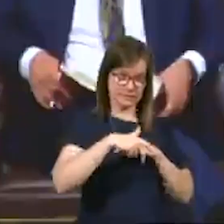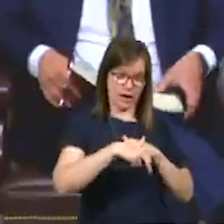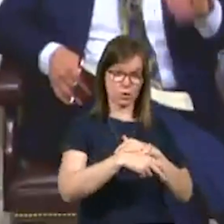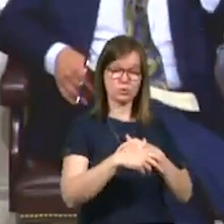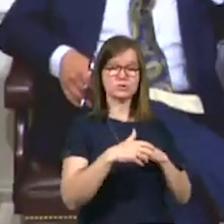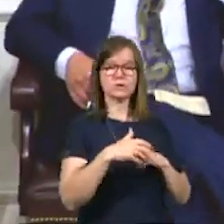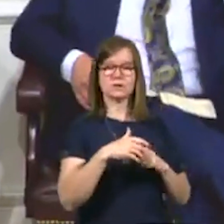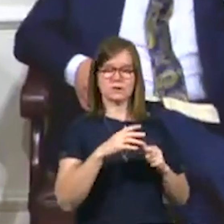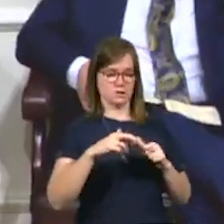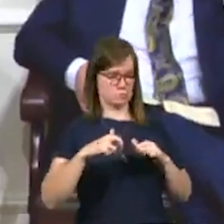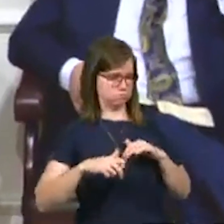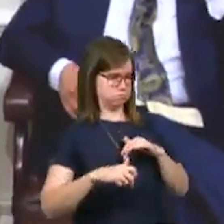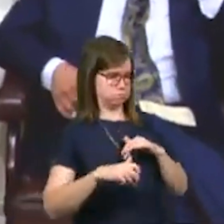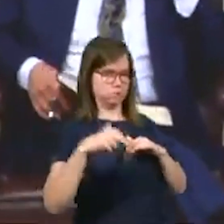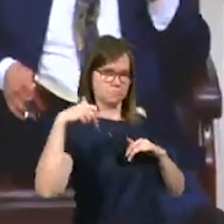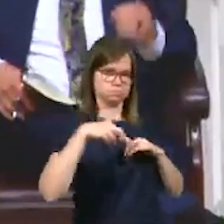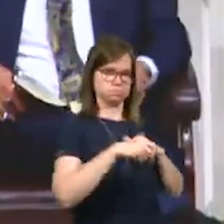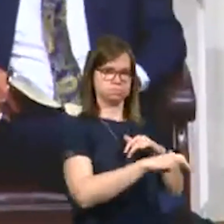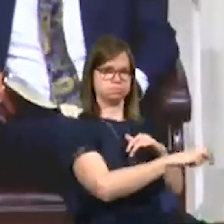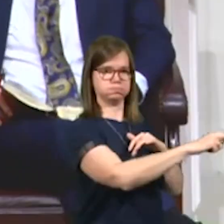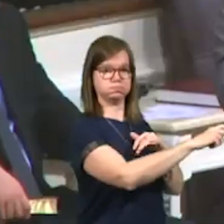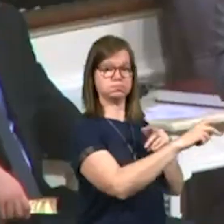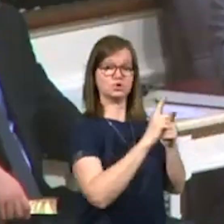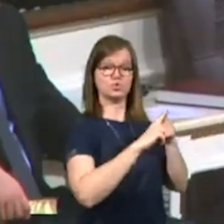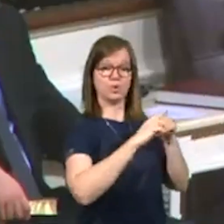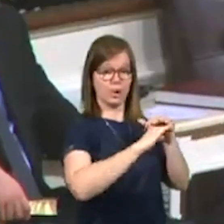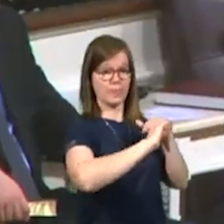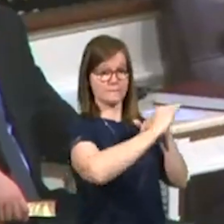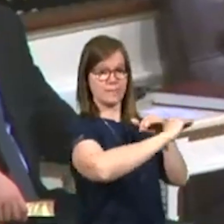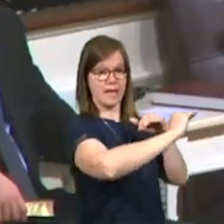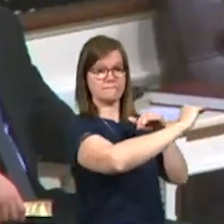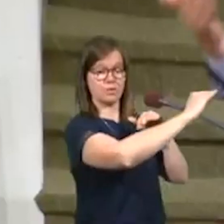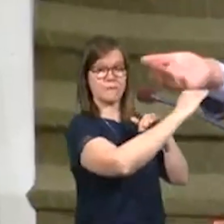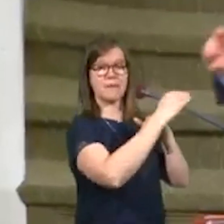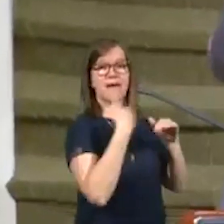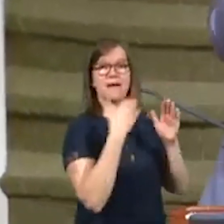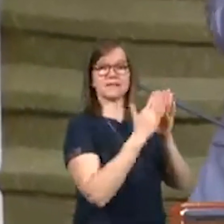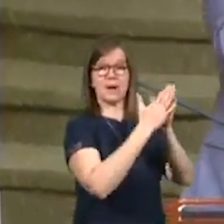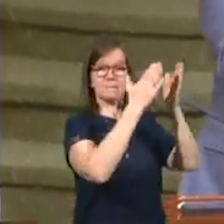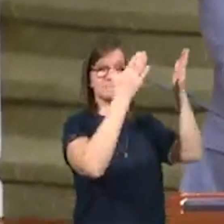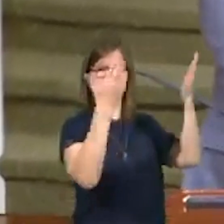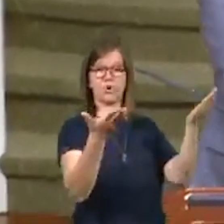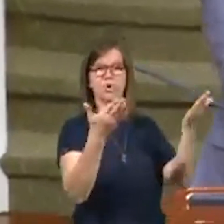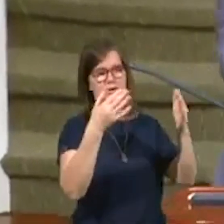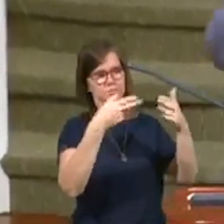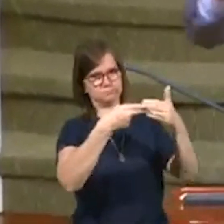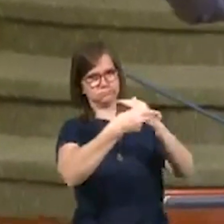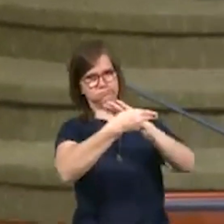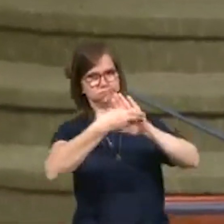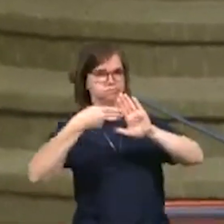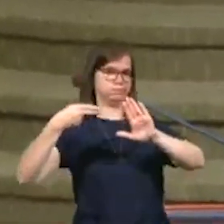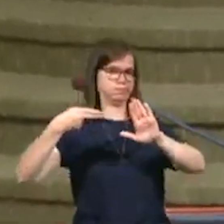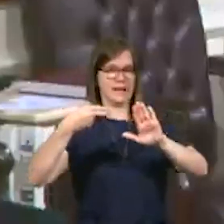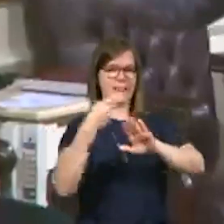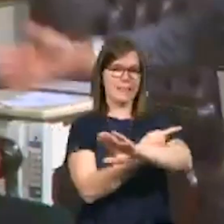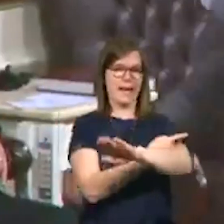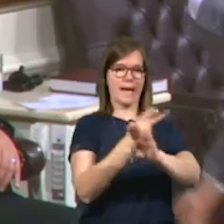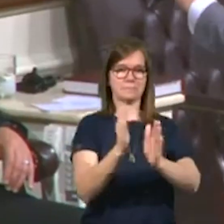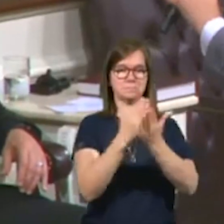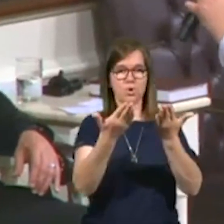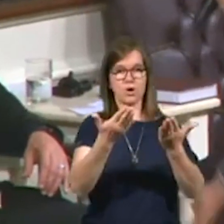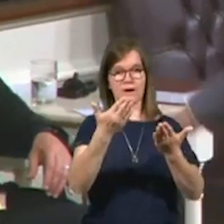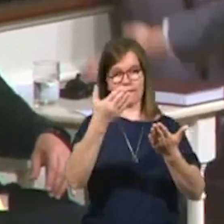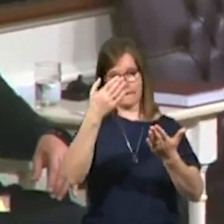up to the, to the platform. And on the platform was a book that was open that said the Lamb's Book of Life. And behind the Lamb's Book of Life